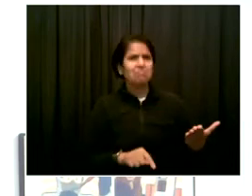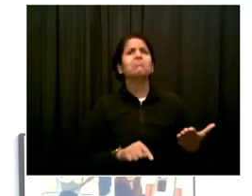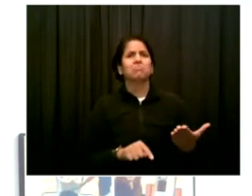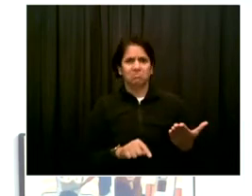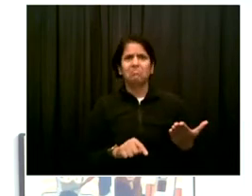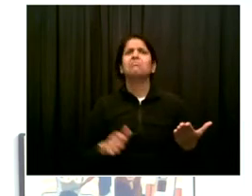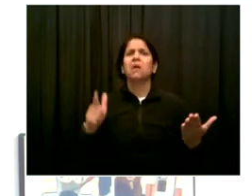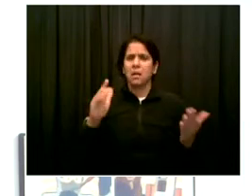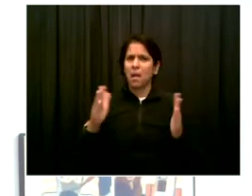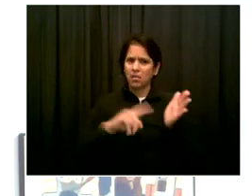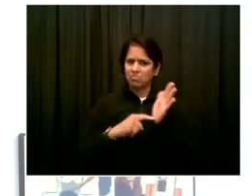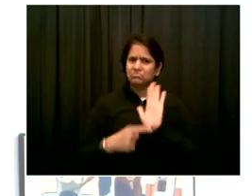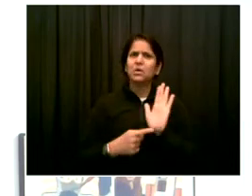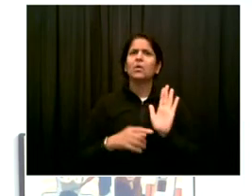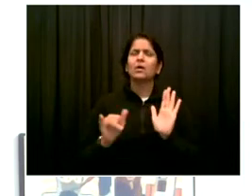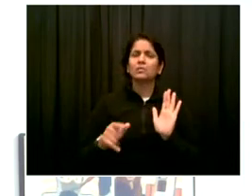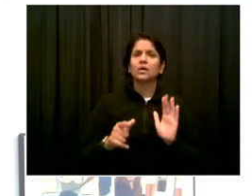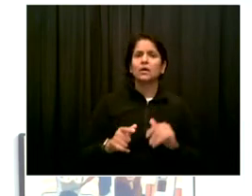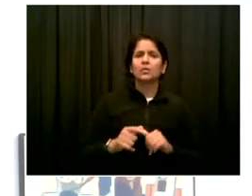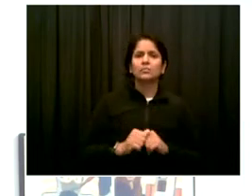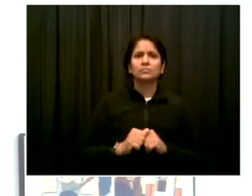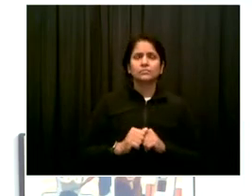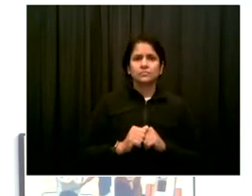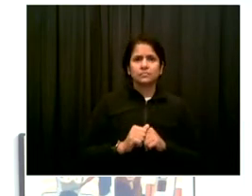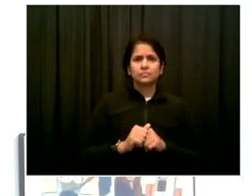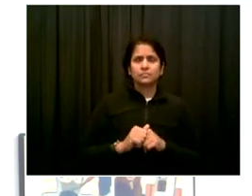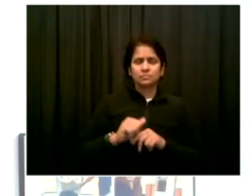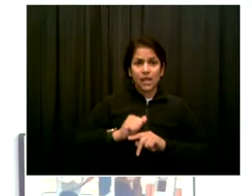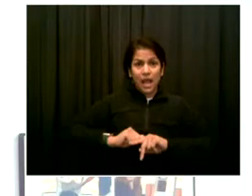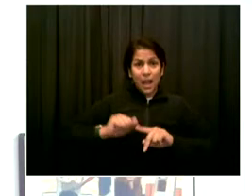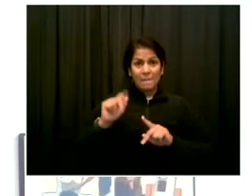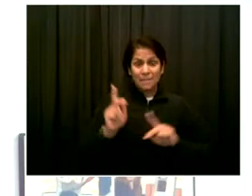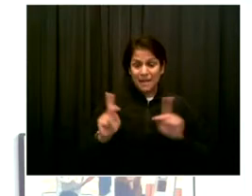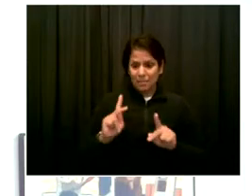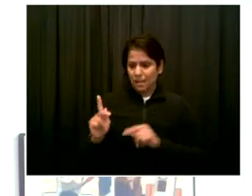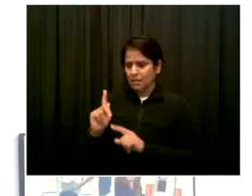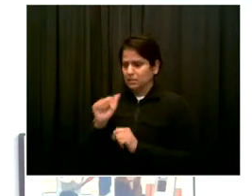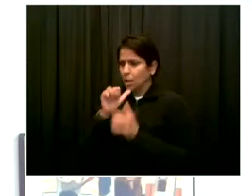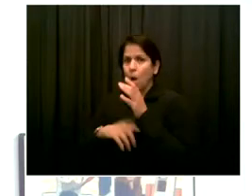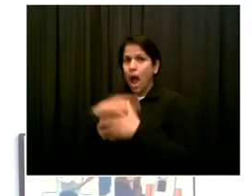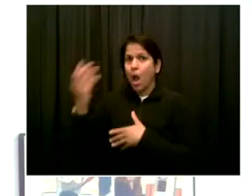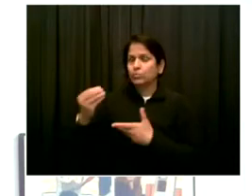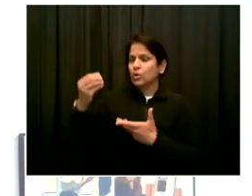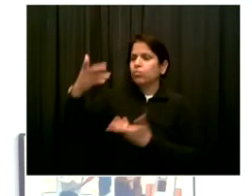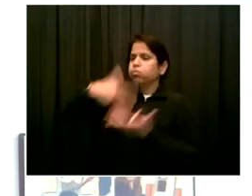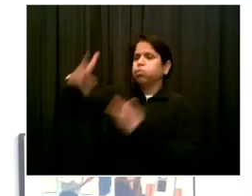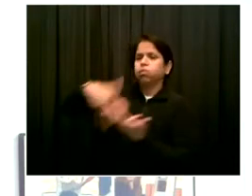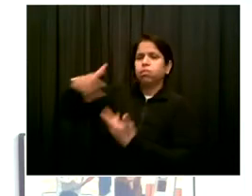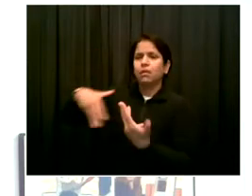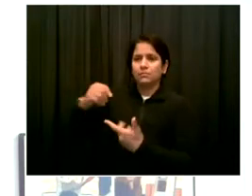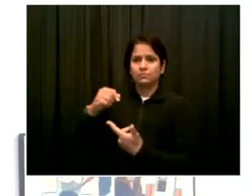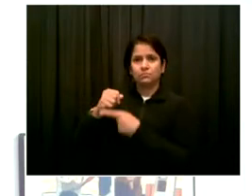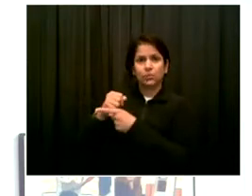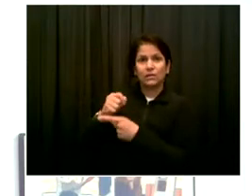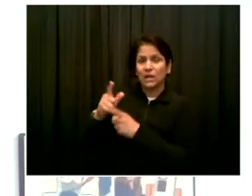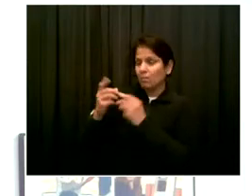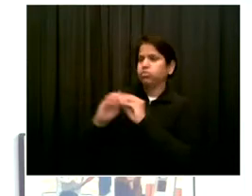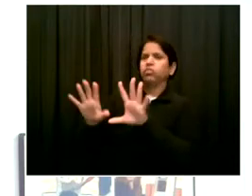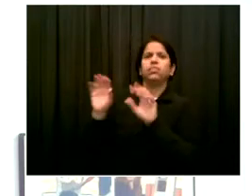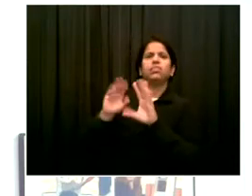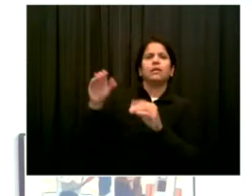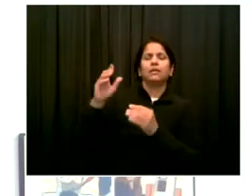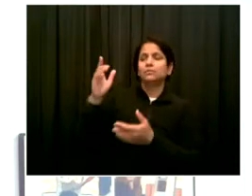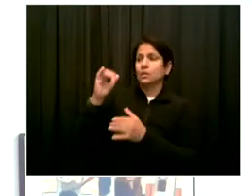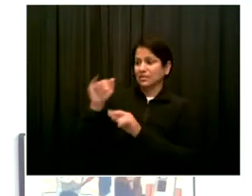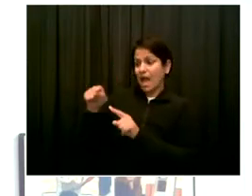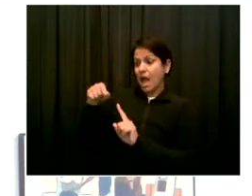that decrease, you know, mixing have helped to curb the spread of the coronavirus, not just in New York City's experience,